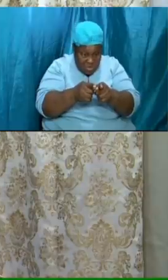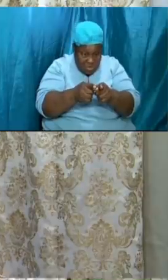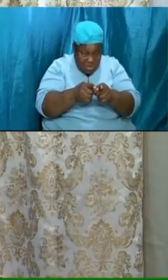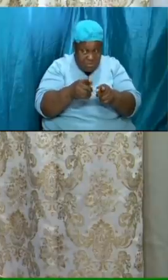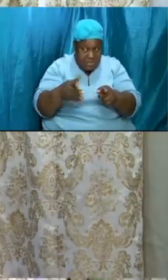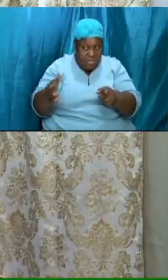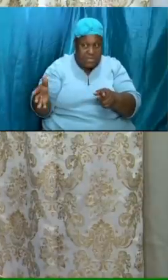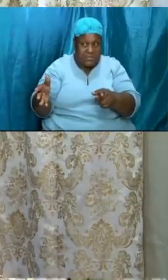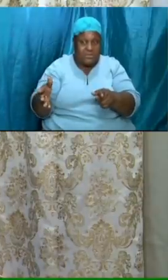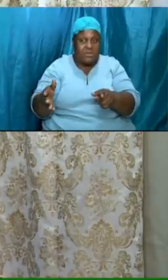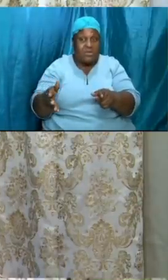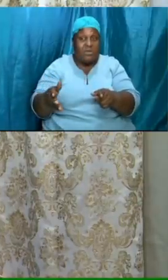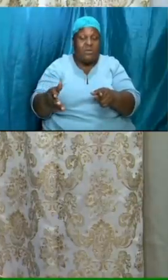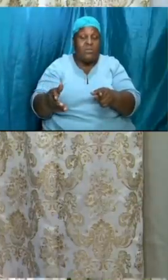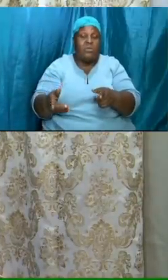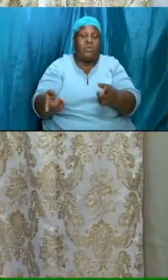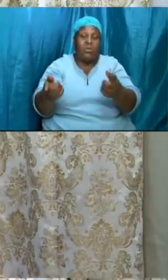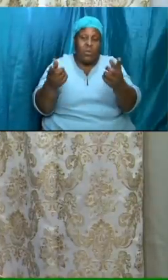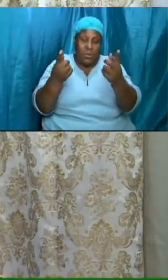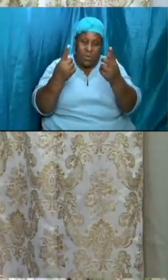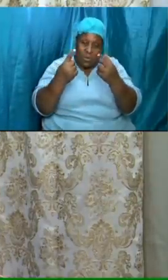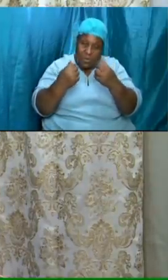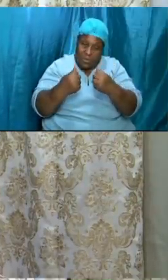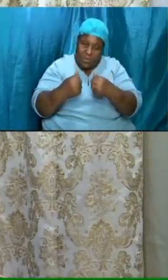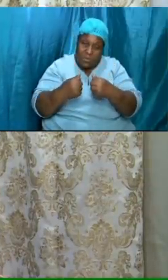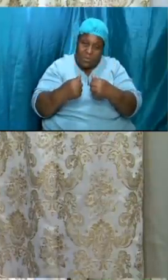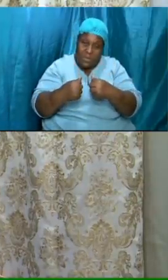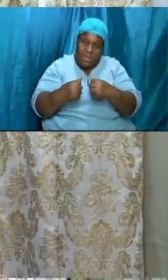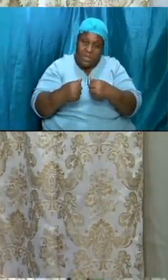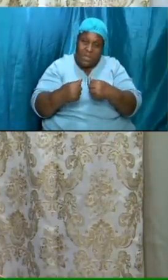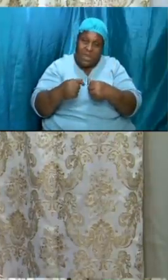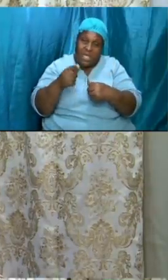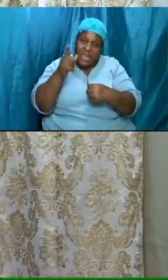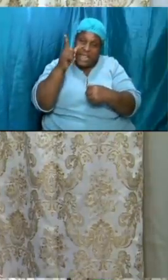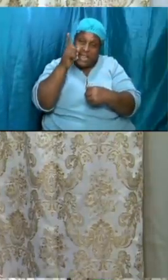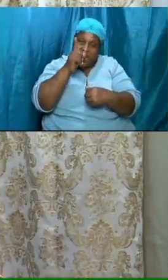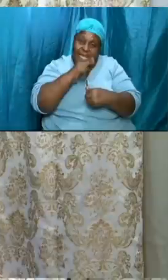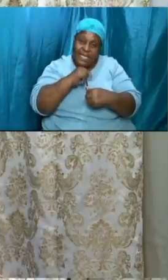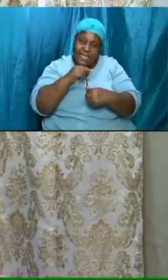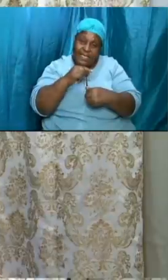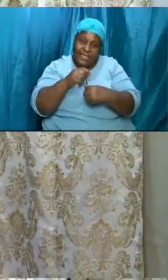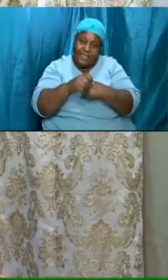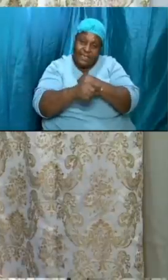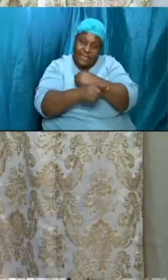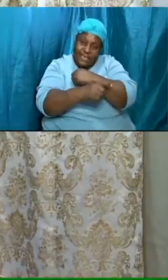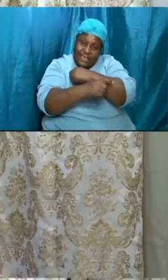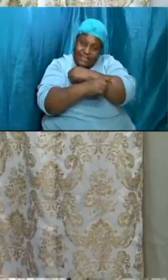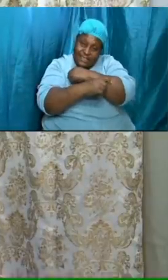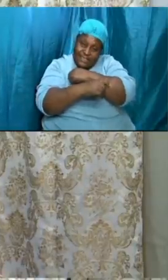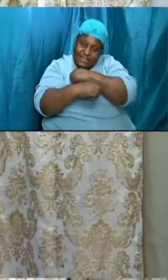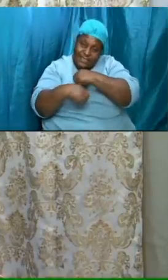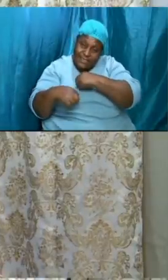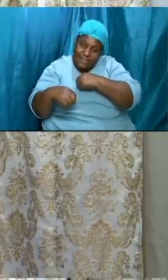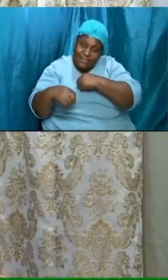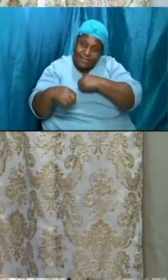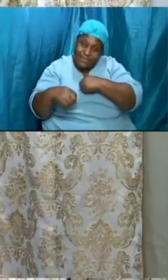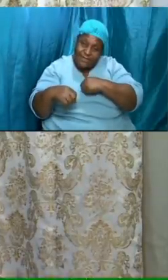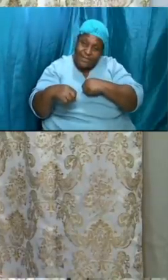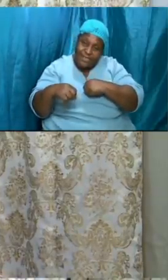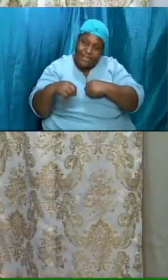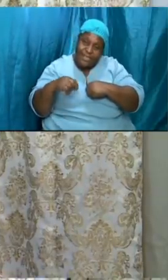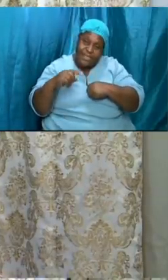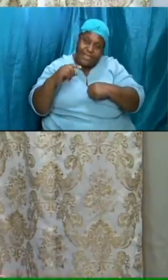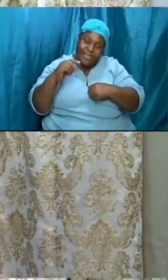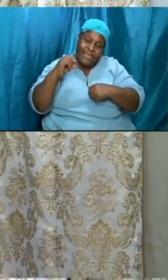ground and eat into the ground and destroy the roots of those vines those